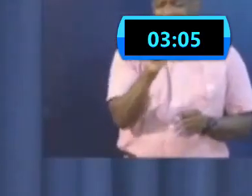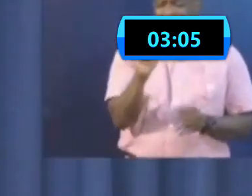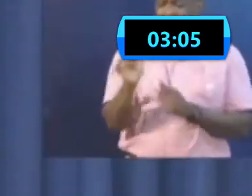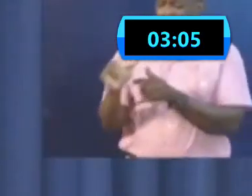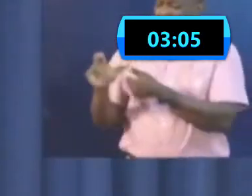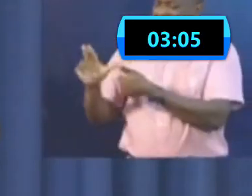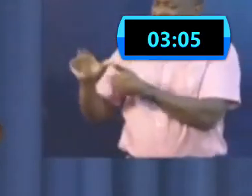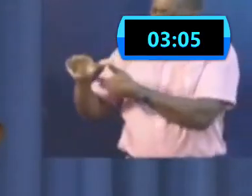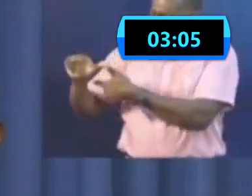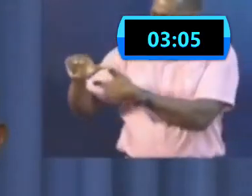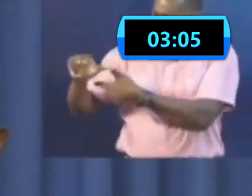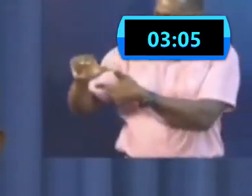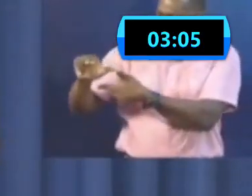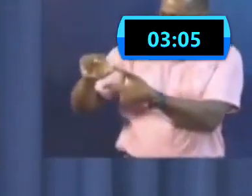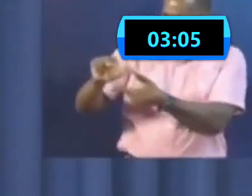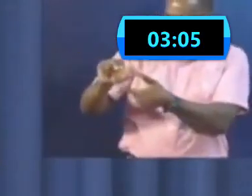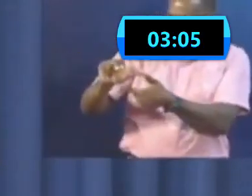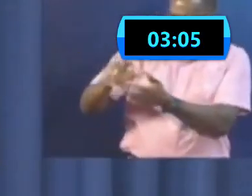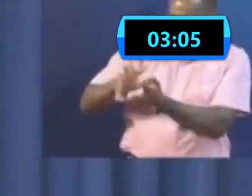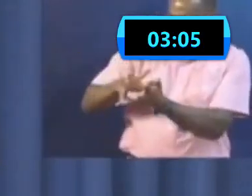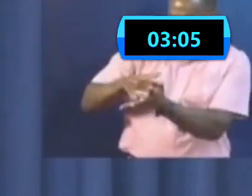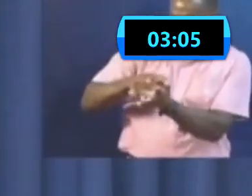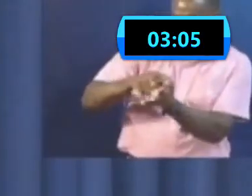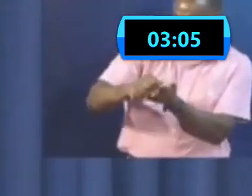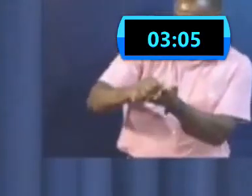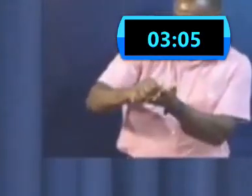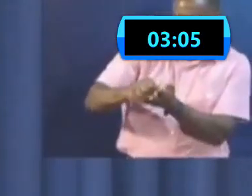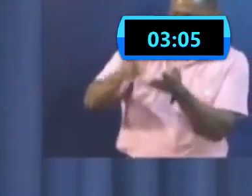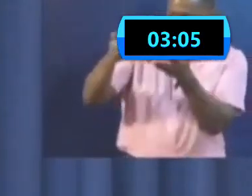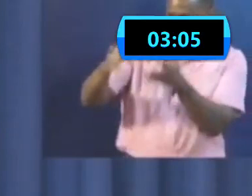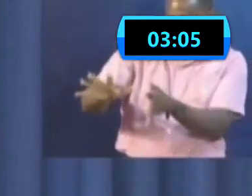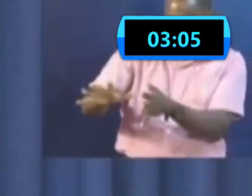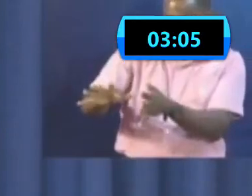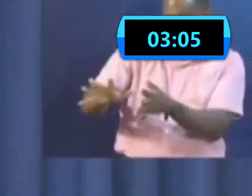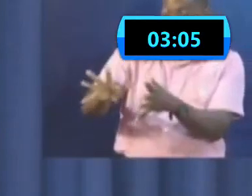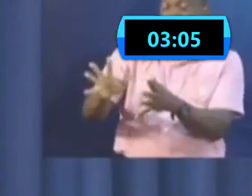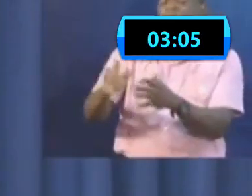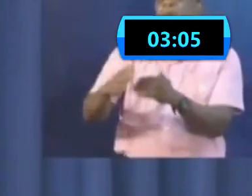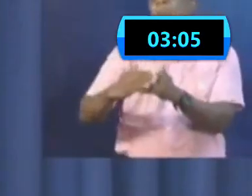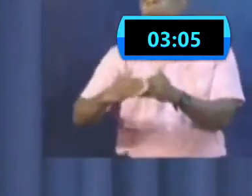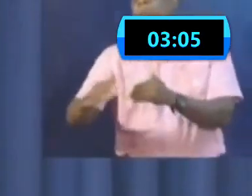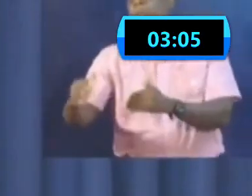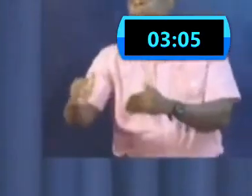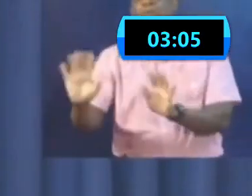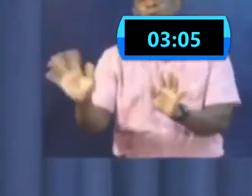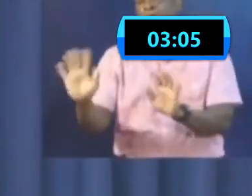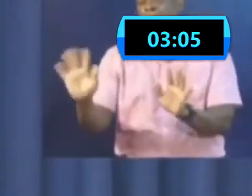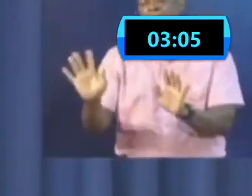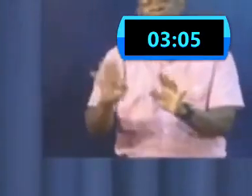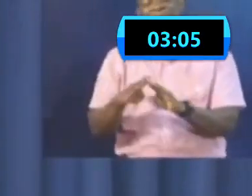We are having to manage it. And it is really managing risk.